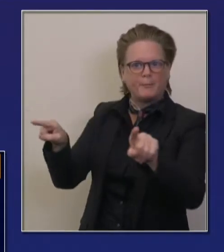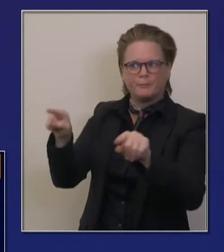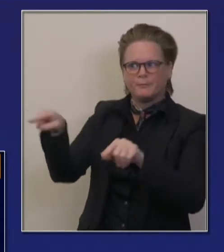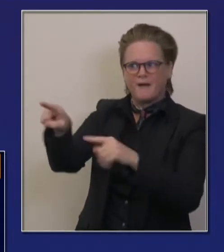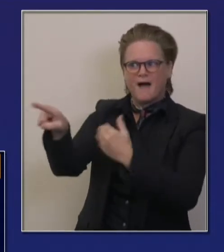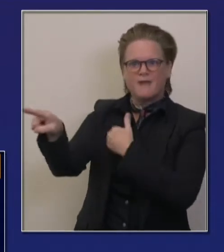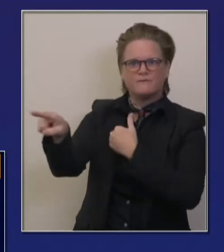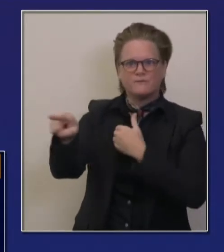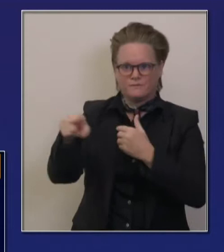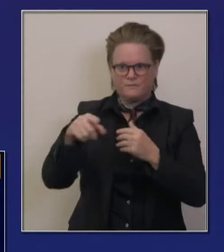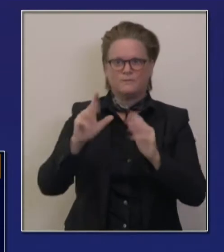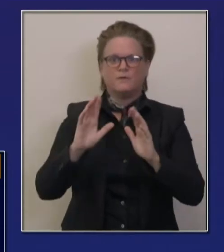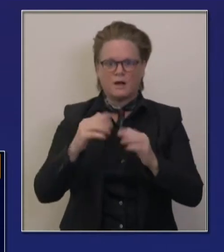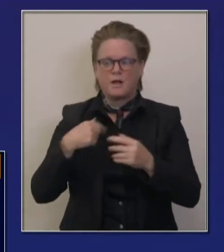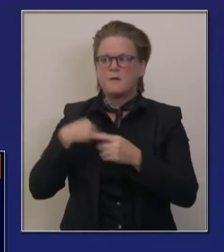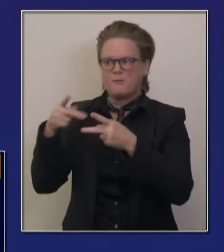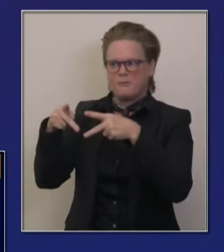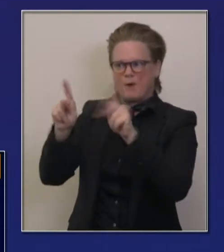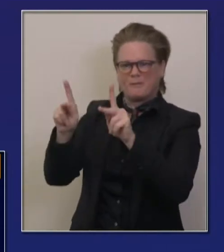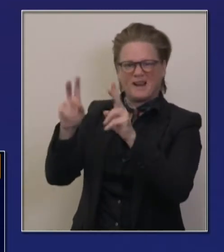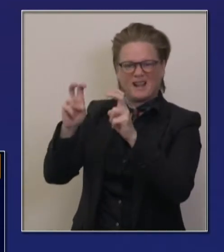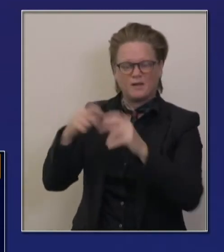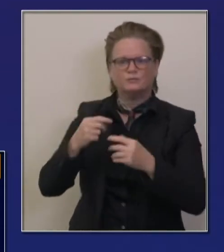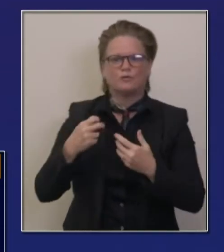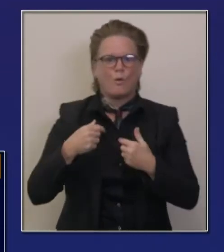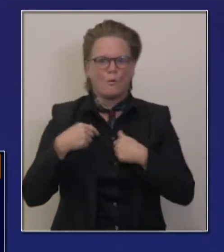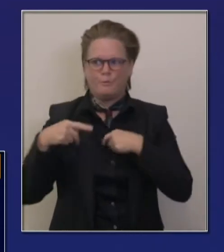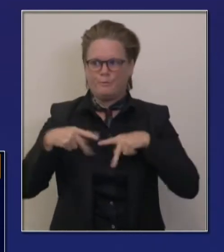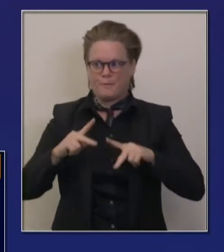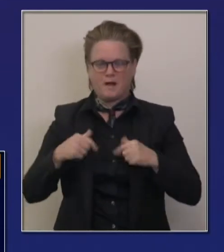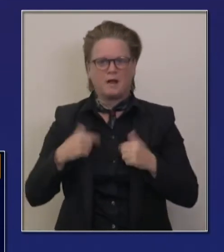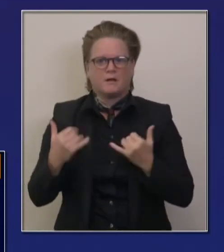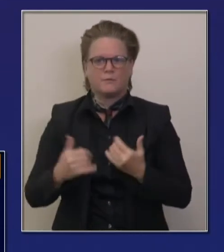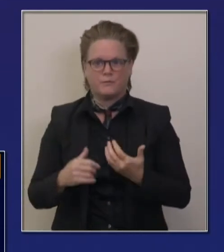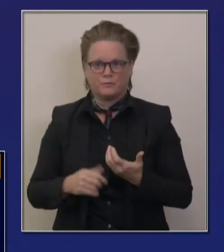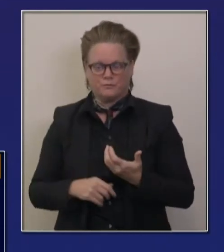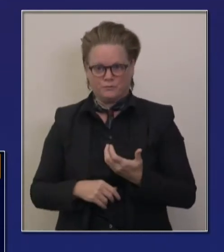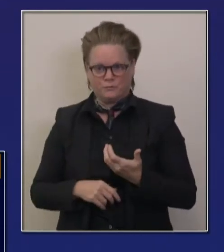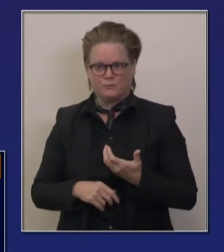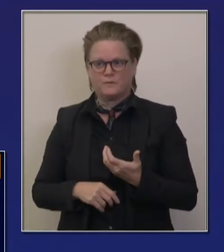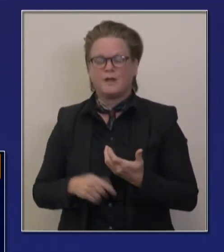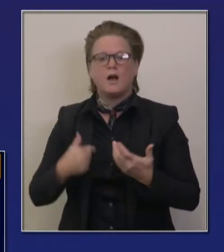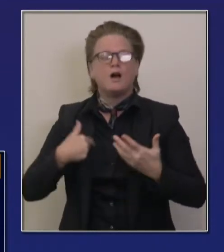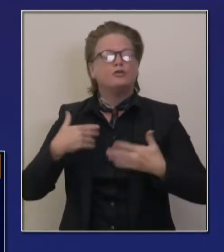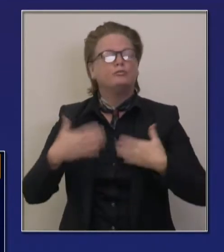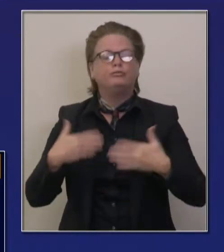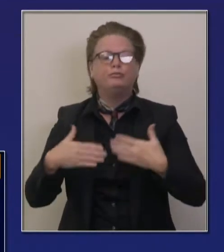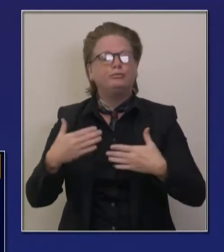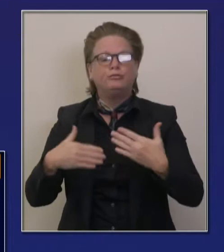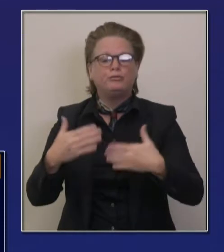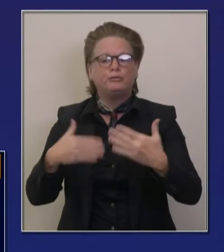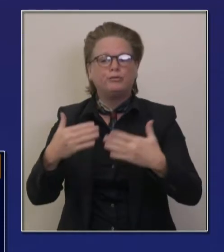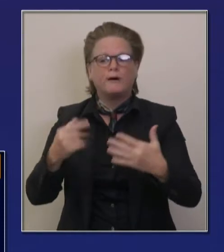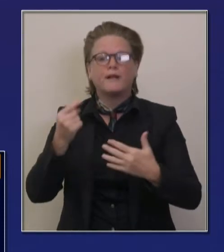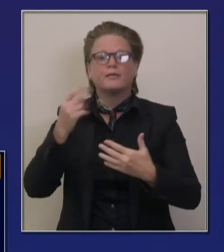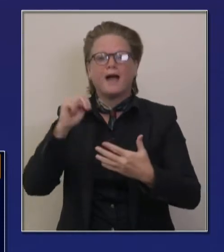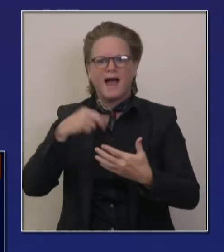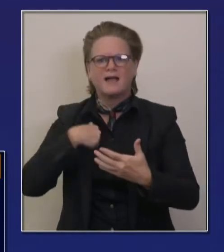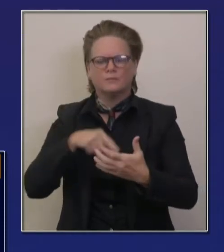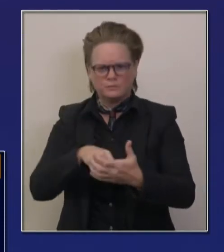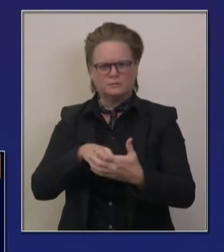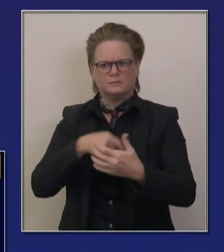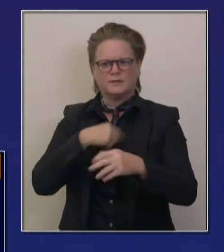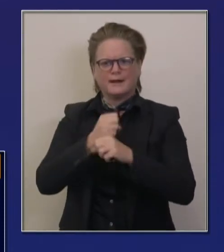looks a little bit like the one you see up on the screen. If you've recently been exposed to someone who's tested positive for COVID-19, tap